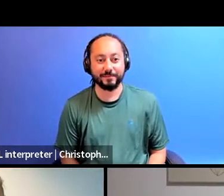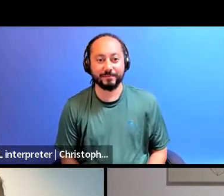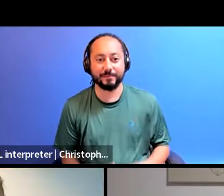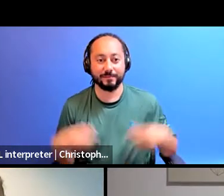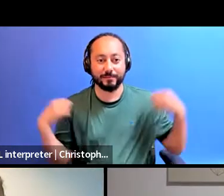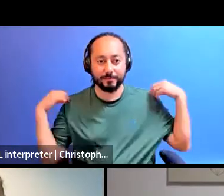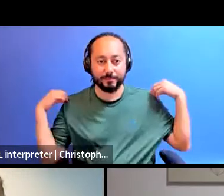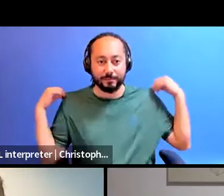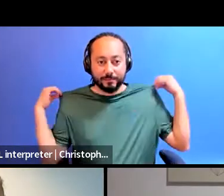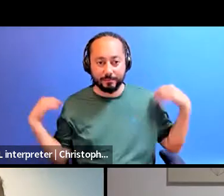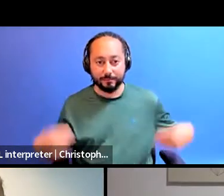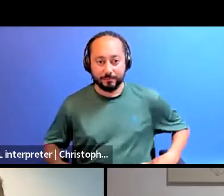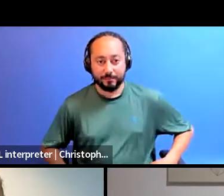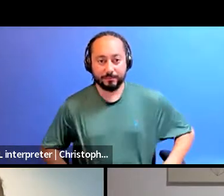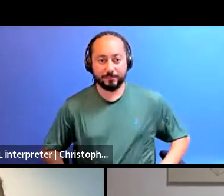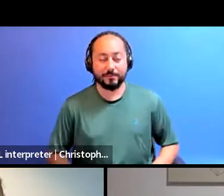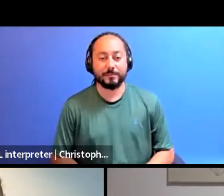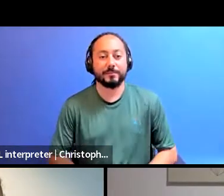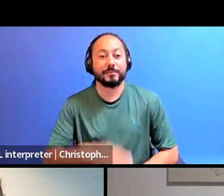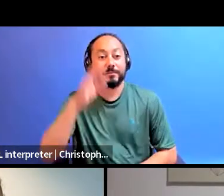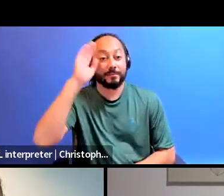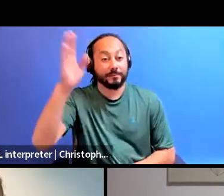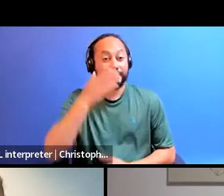Welcome, everybody, and good evening.